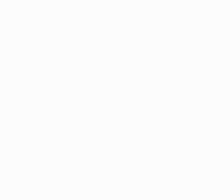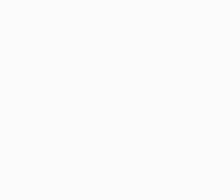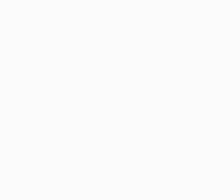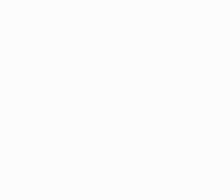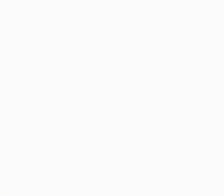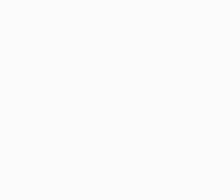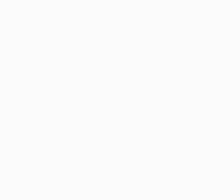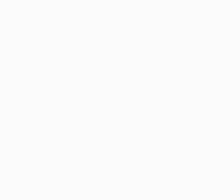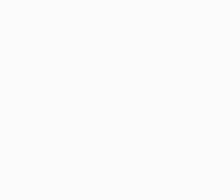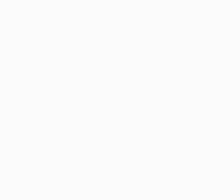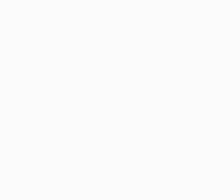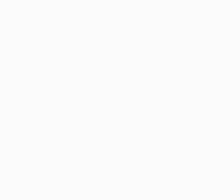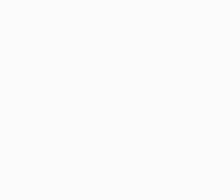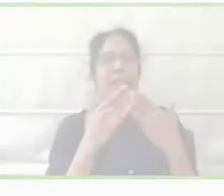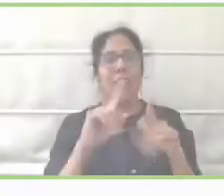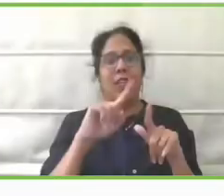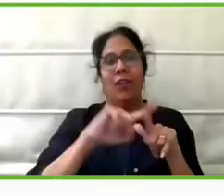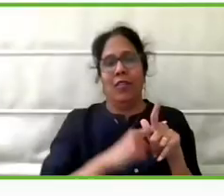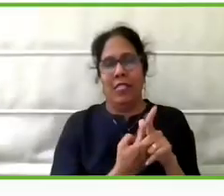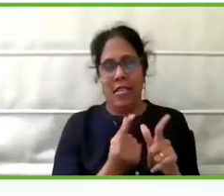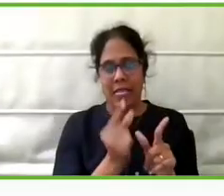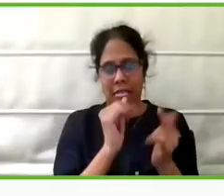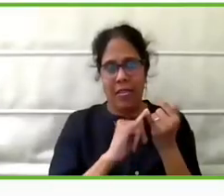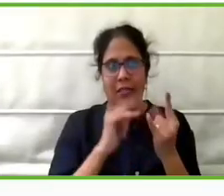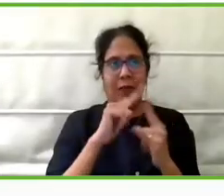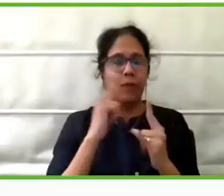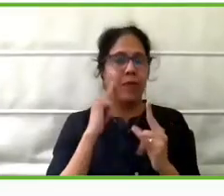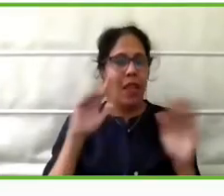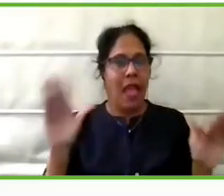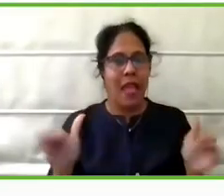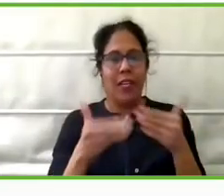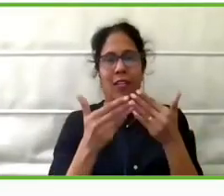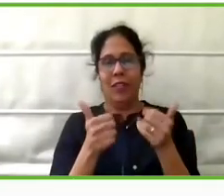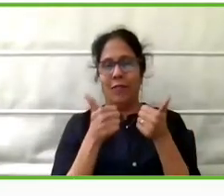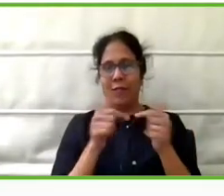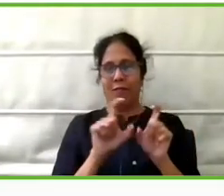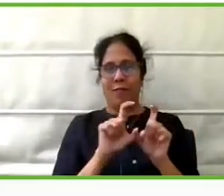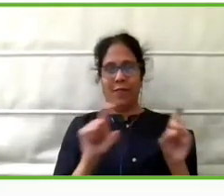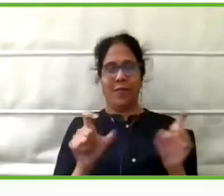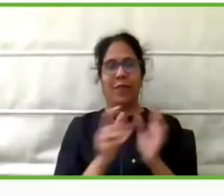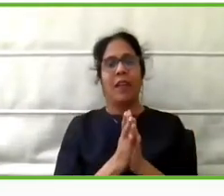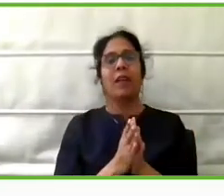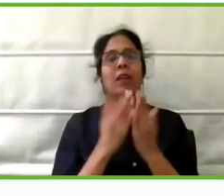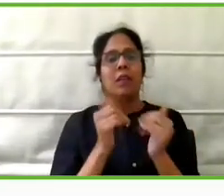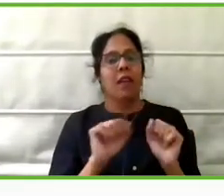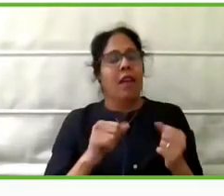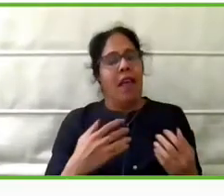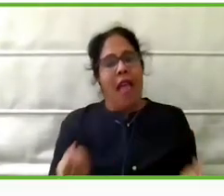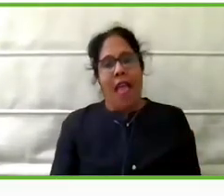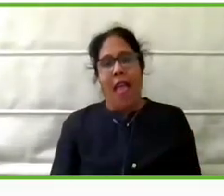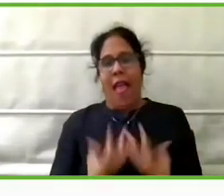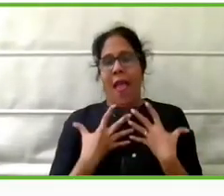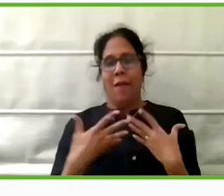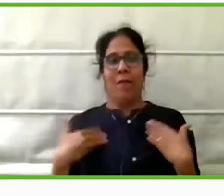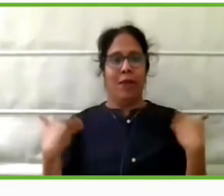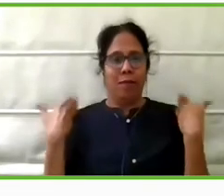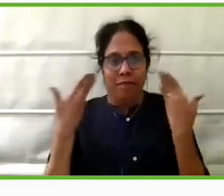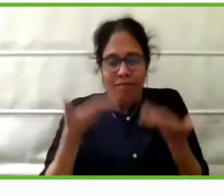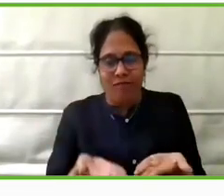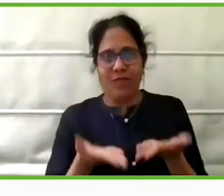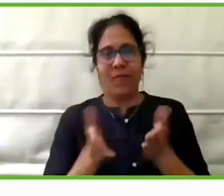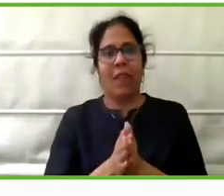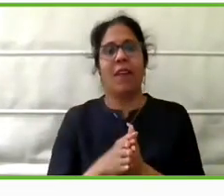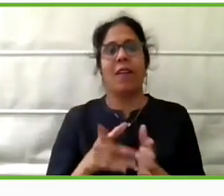Thank you Justin for the nice introduction. It is my absolute pleasure to be here as